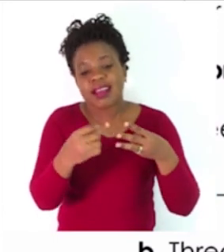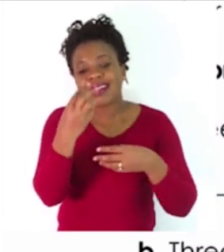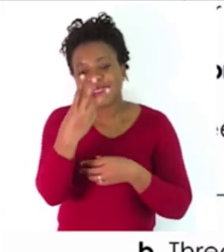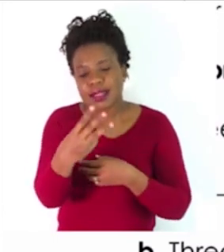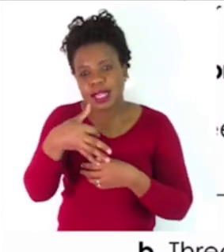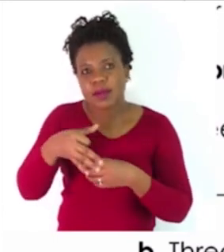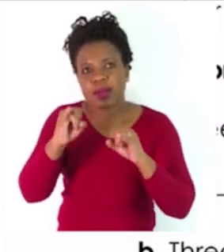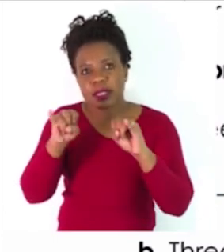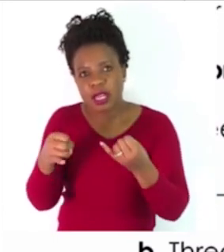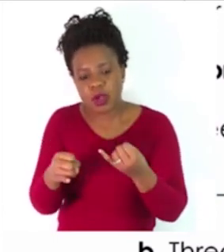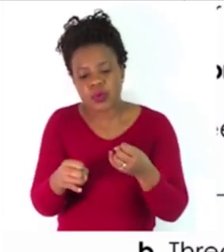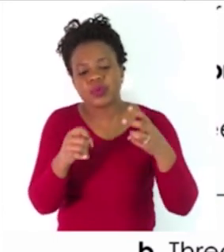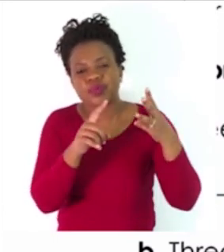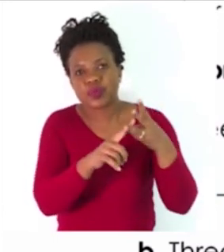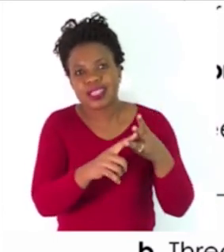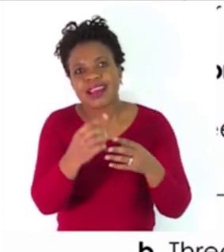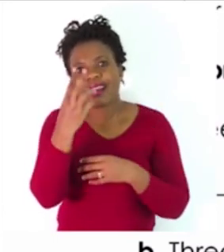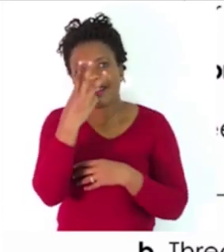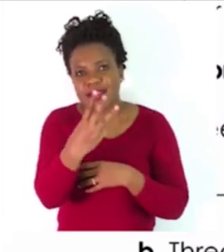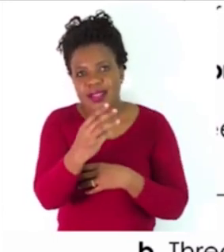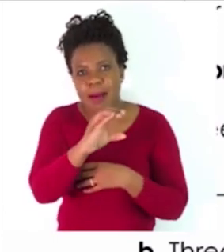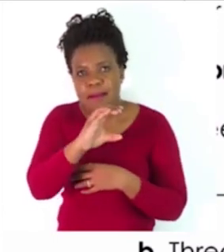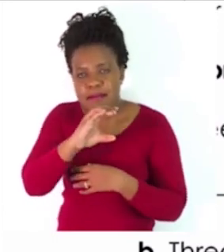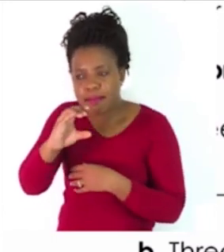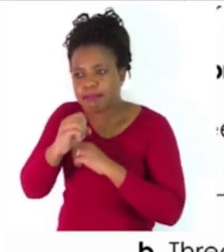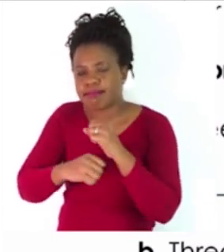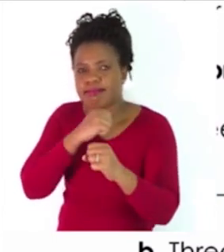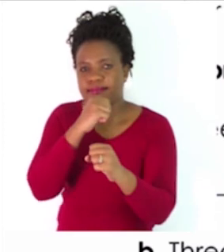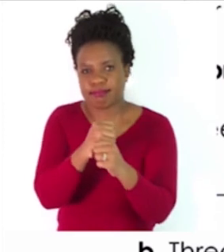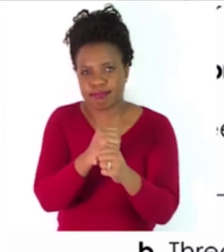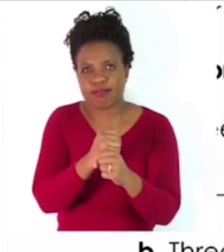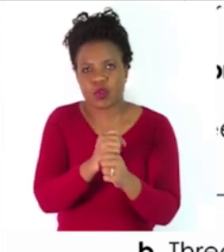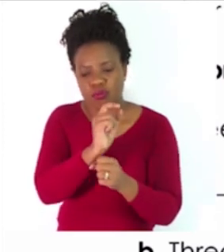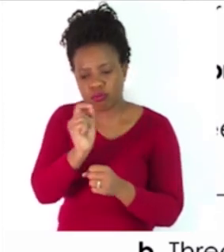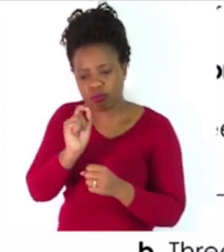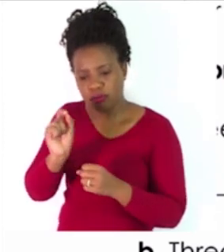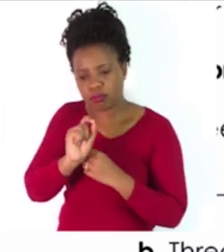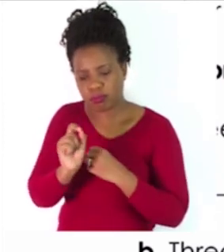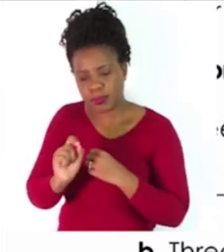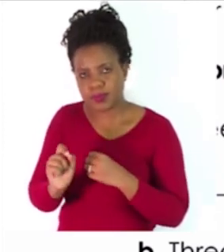Three months of the year. That should be fairly easy, boys and girls. Let us turn to